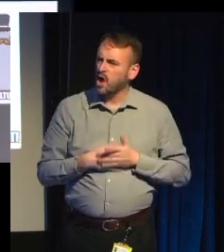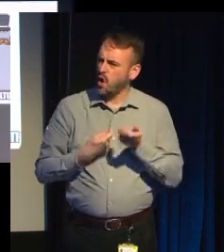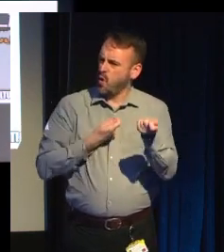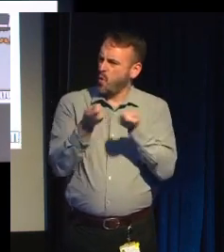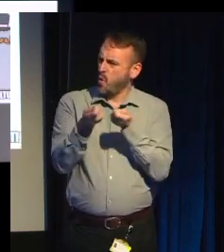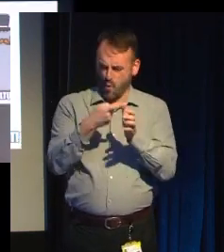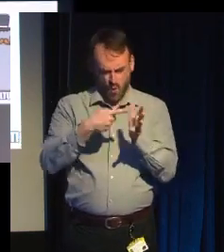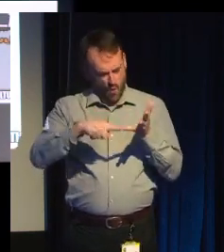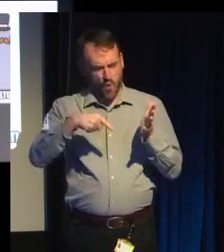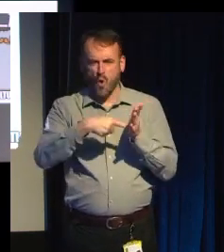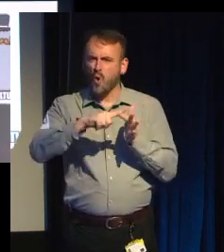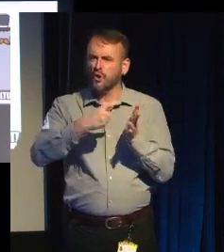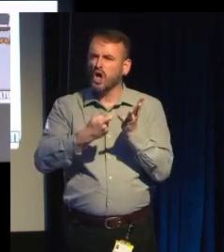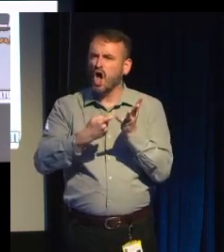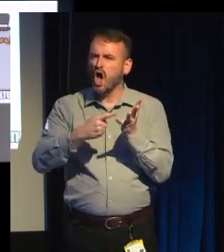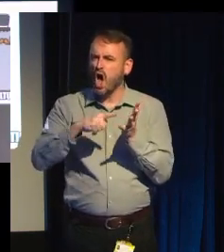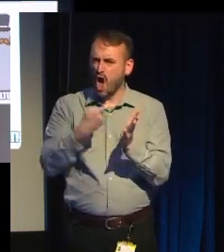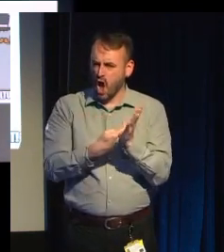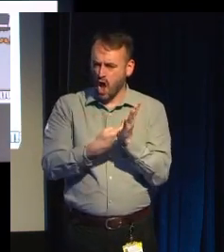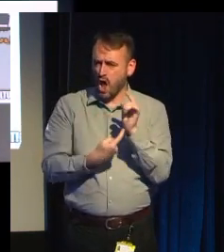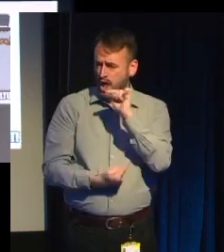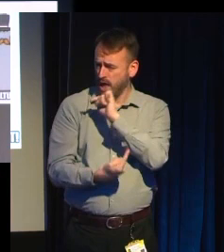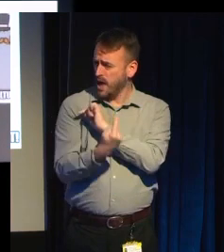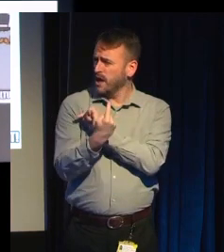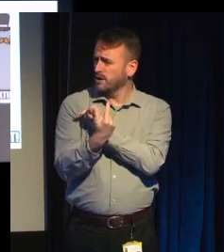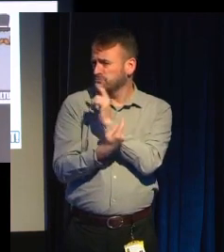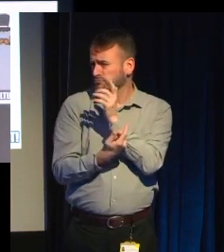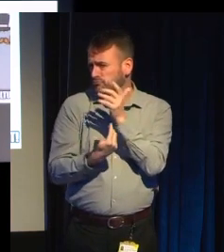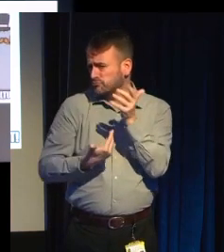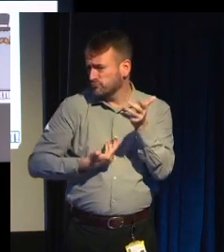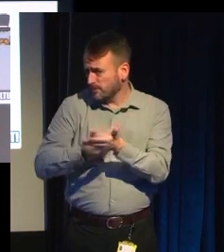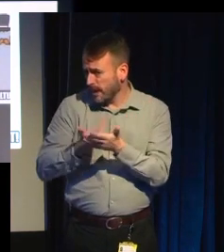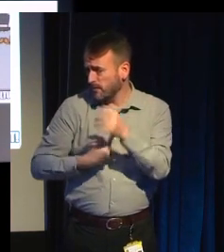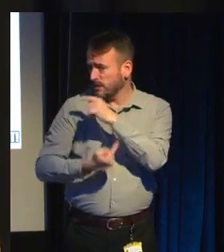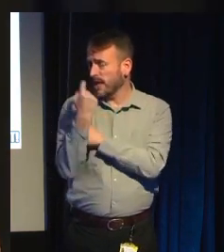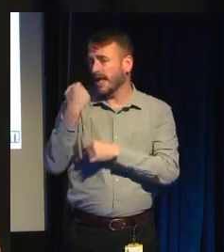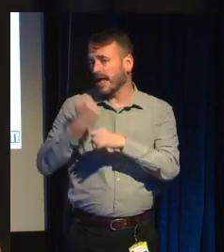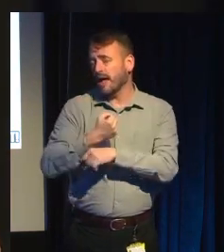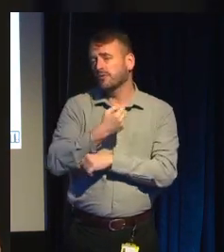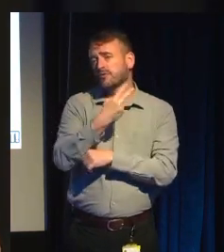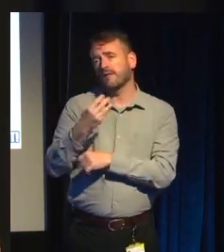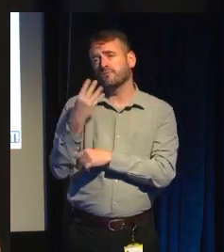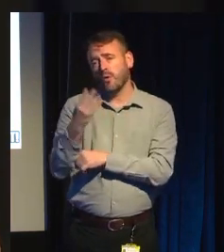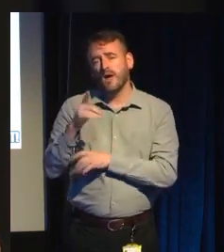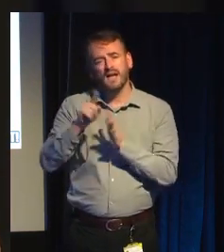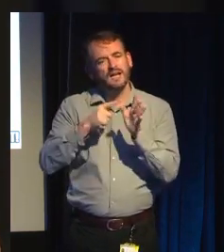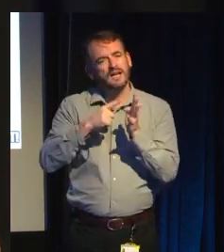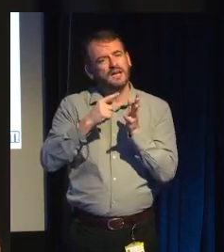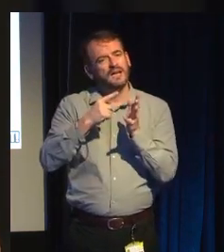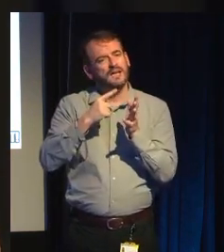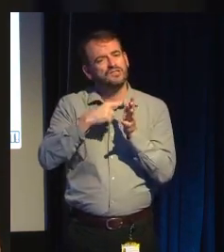in games around 2004, when Jason Rubin, who was the founder of Naughty Dog, made the Uncharted games,